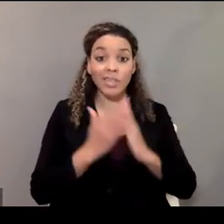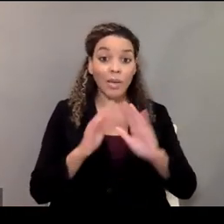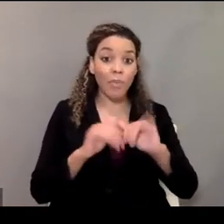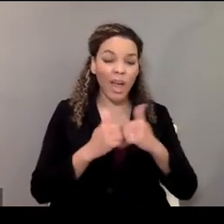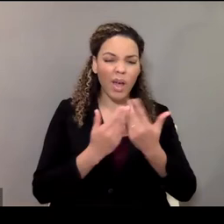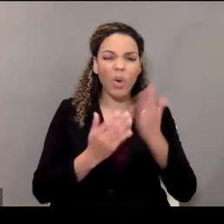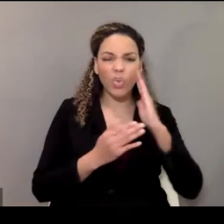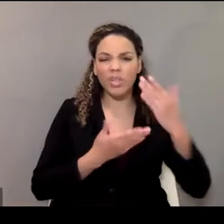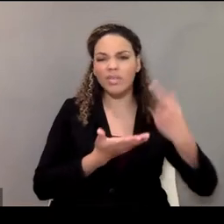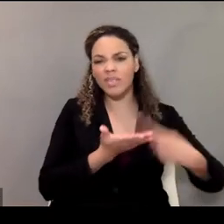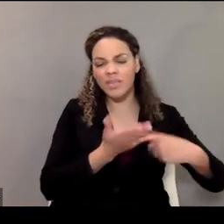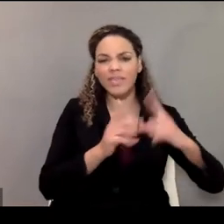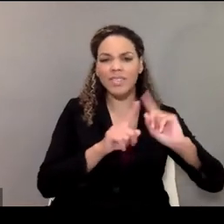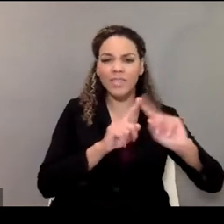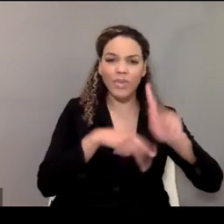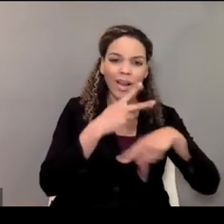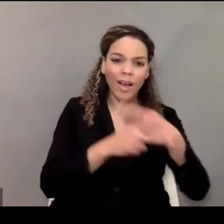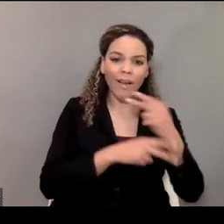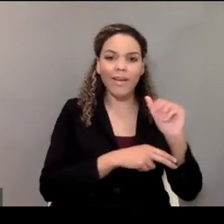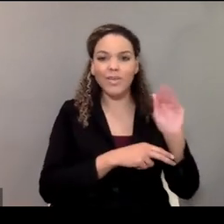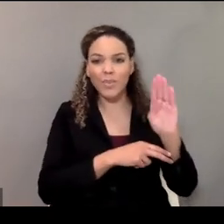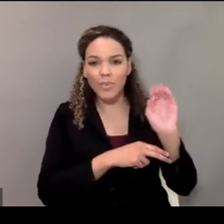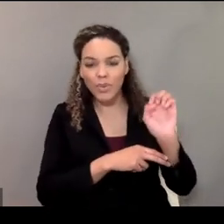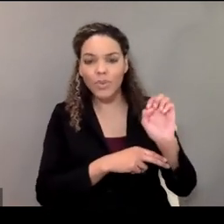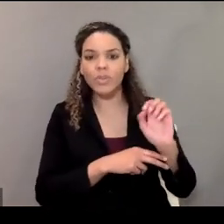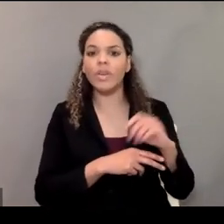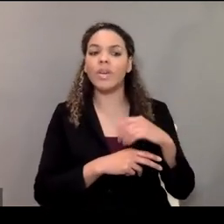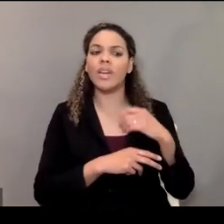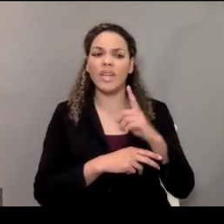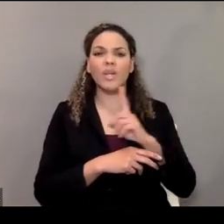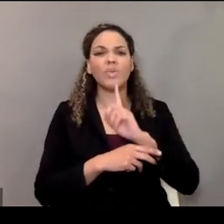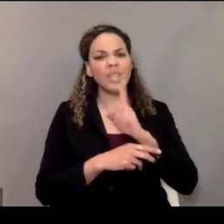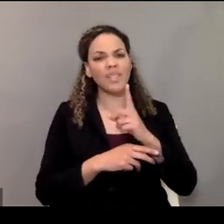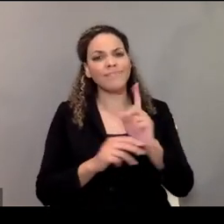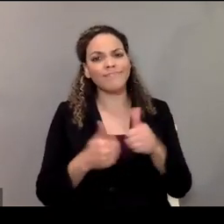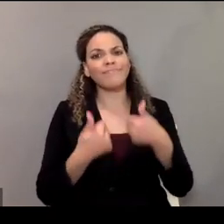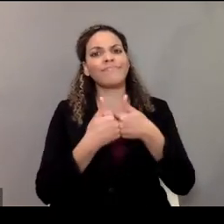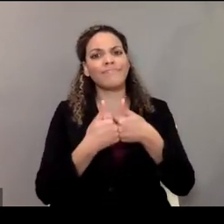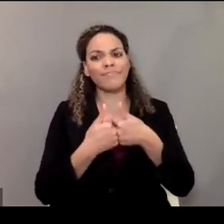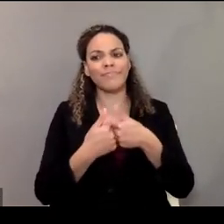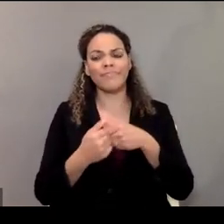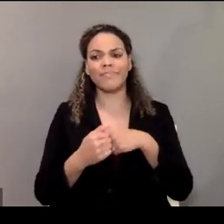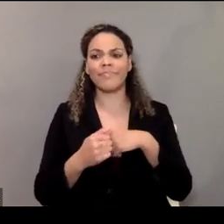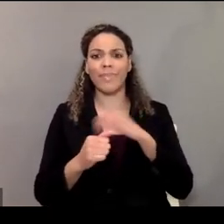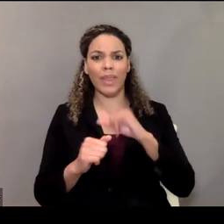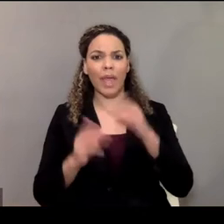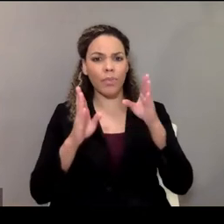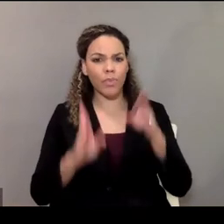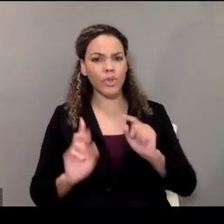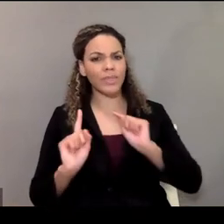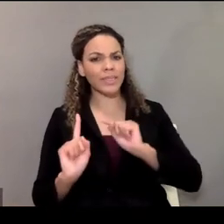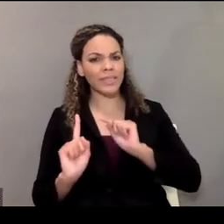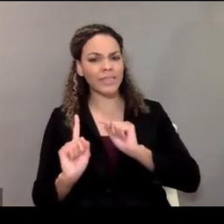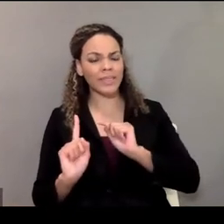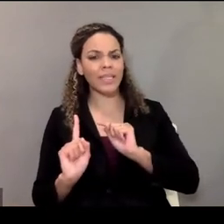obviously about different kinds of abuse. It's really hard for that person to be able